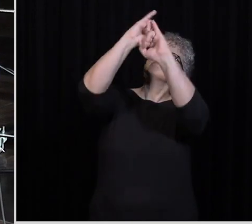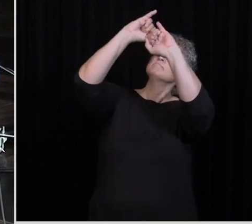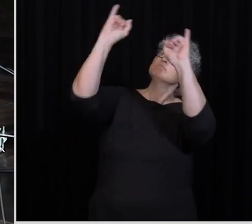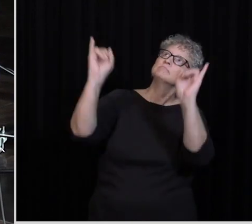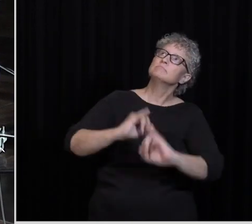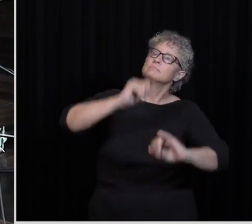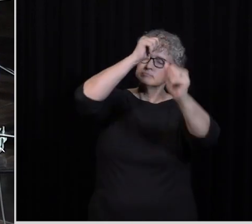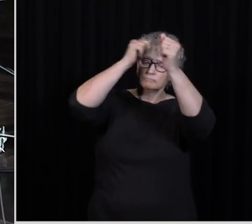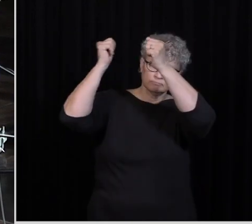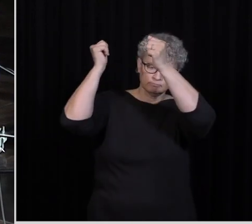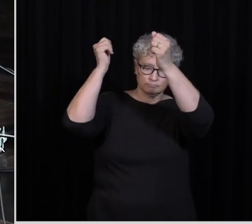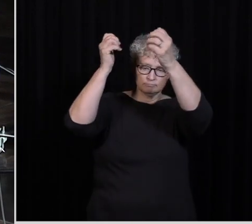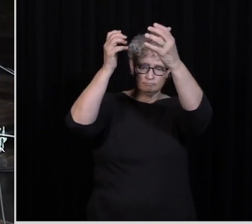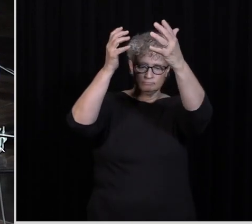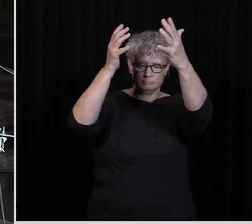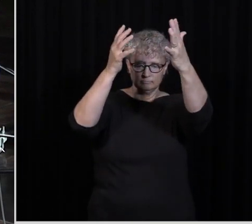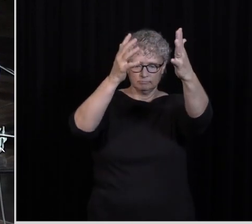of the Father